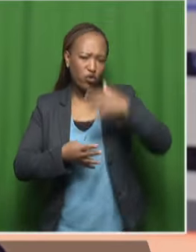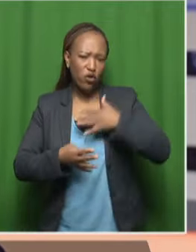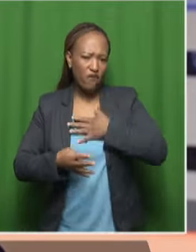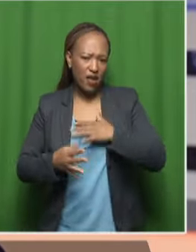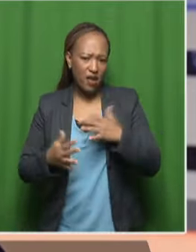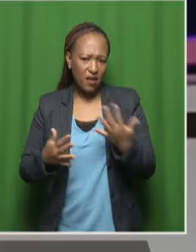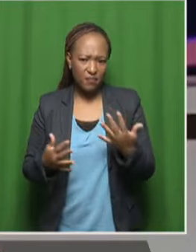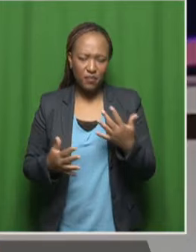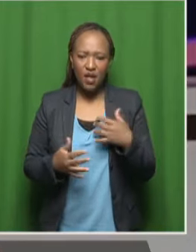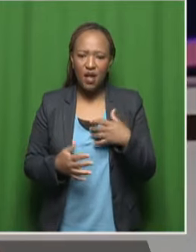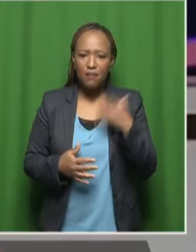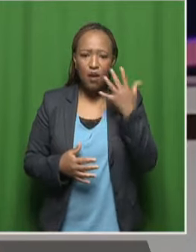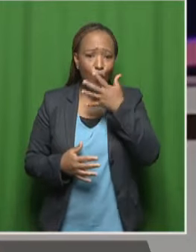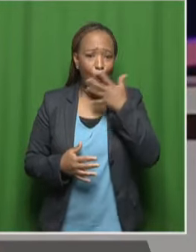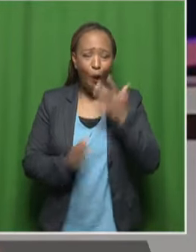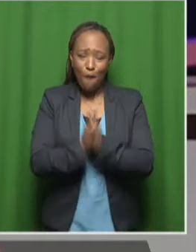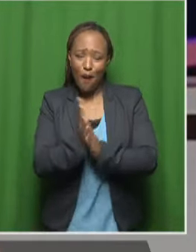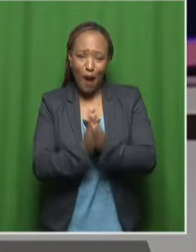Warm, fuzzy and joyful.